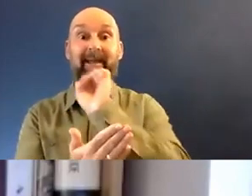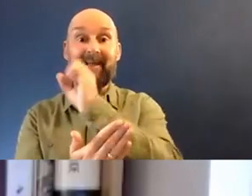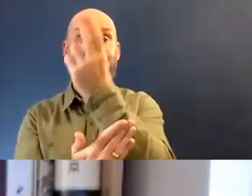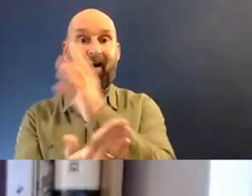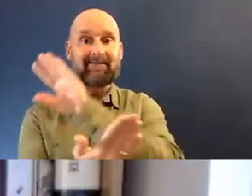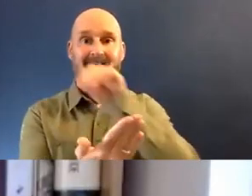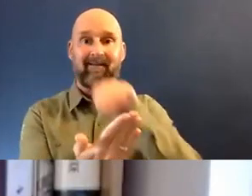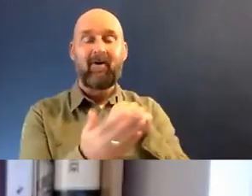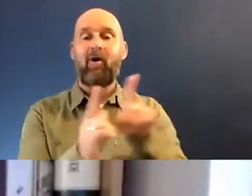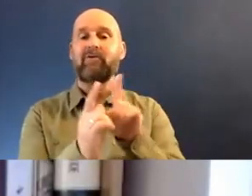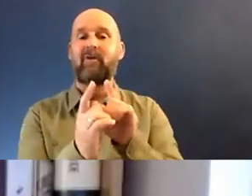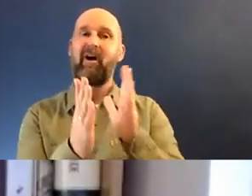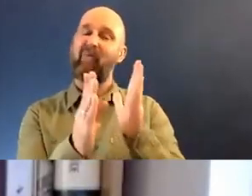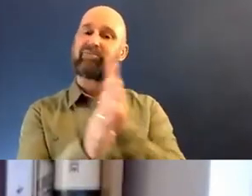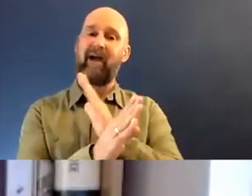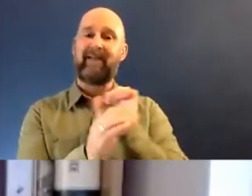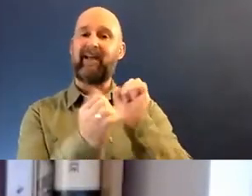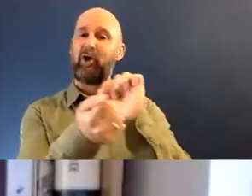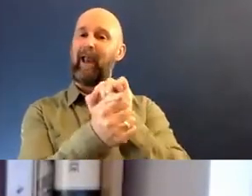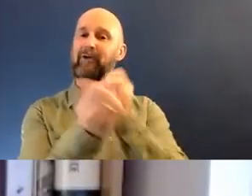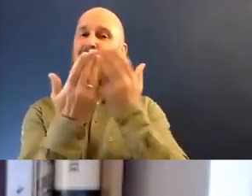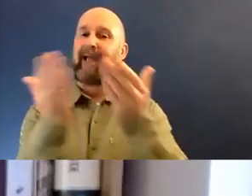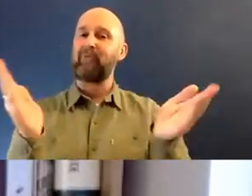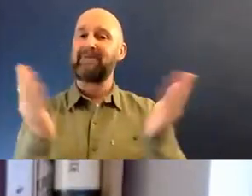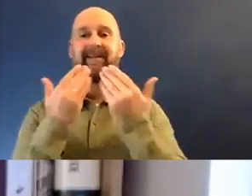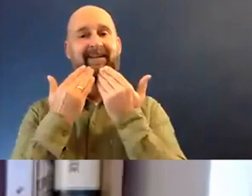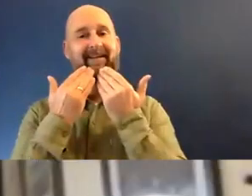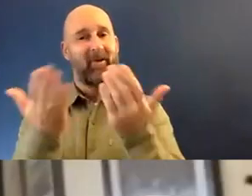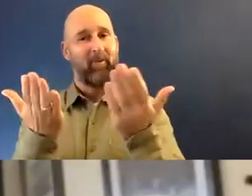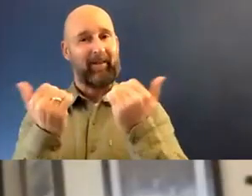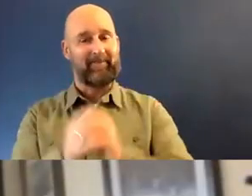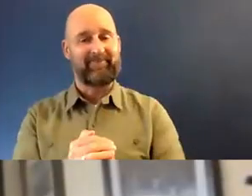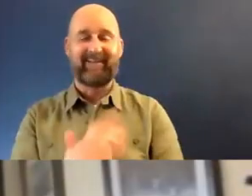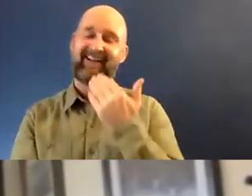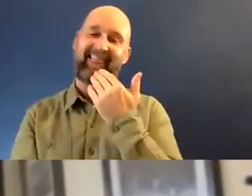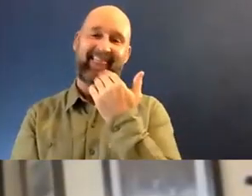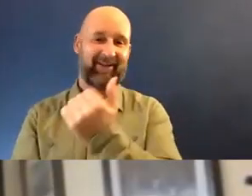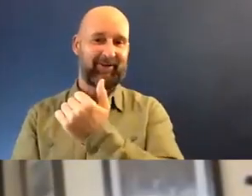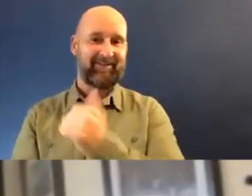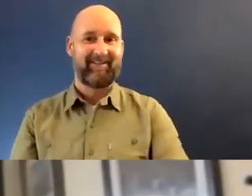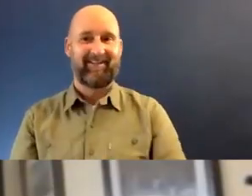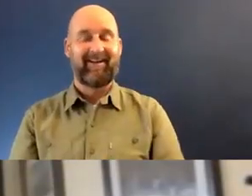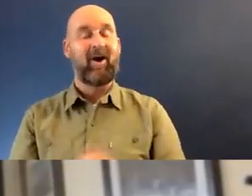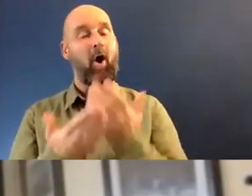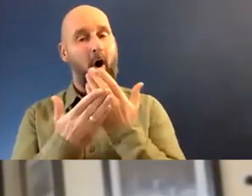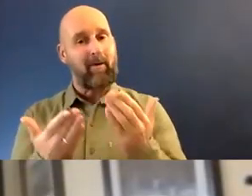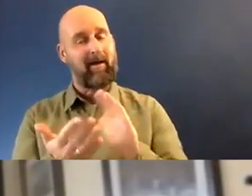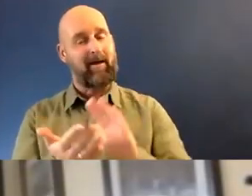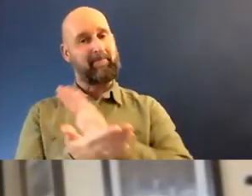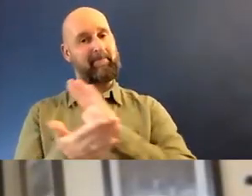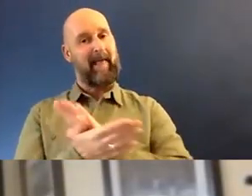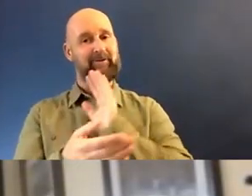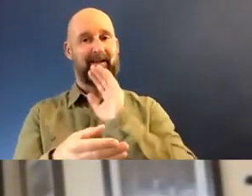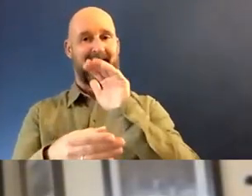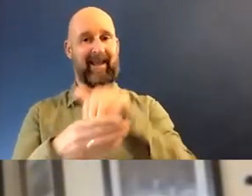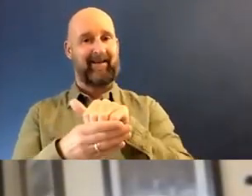private collections across the globe. Sameer, welcome. Thank you very much. It's an honour and a pleasure to be here